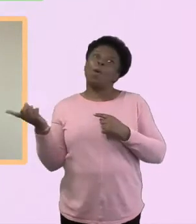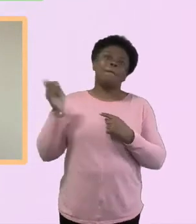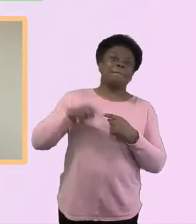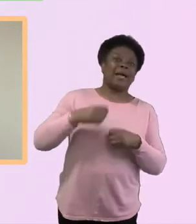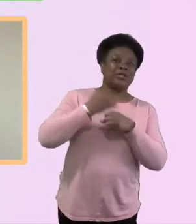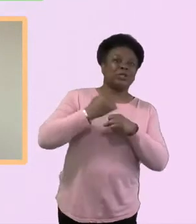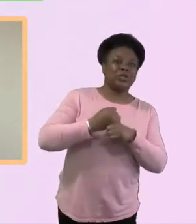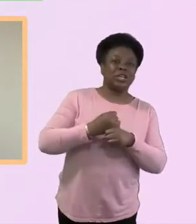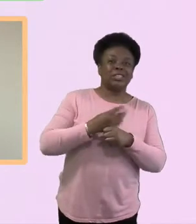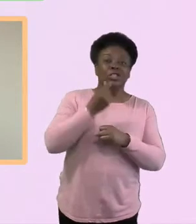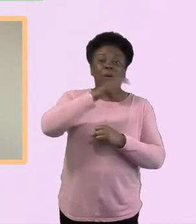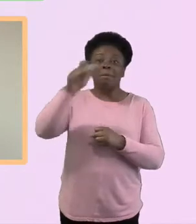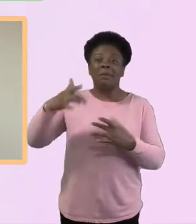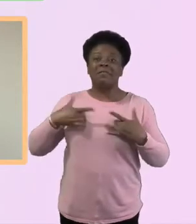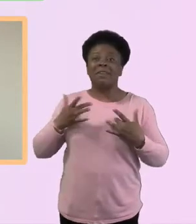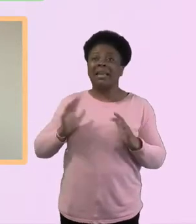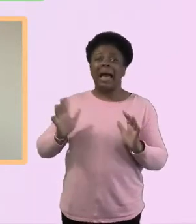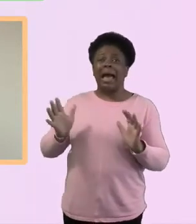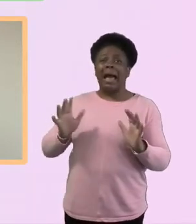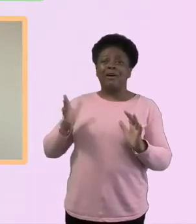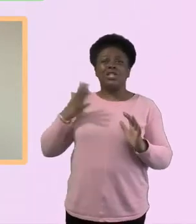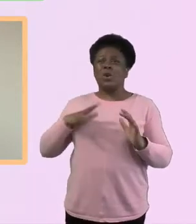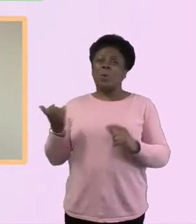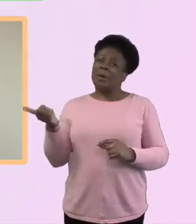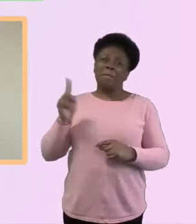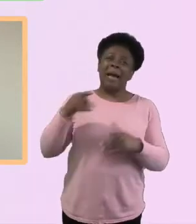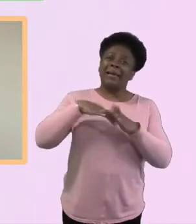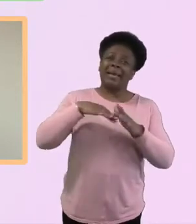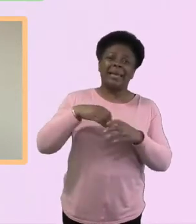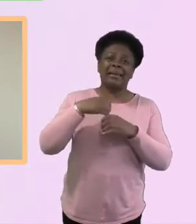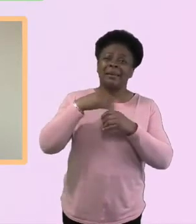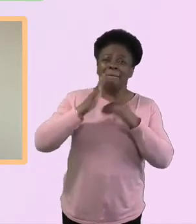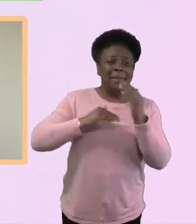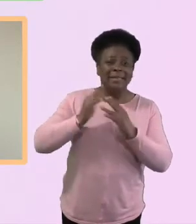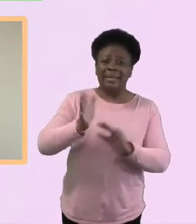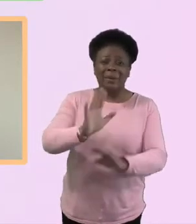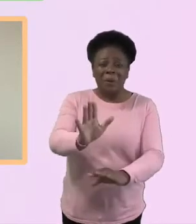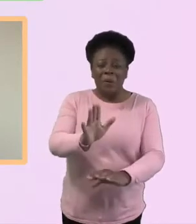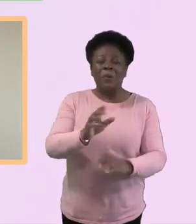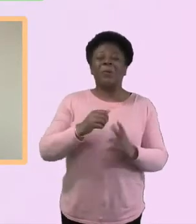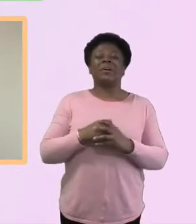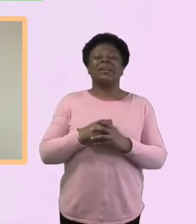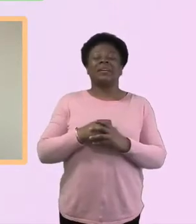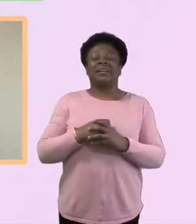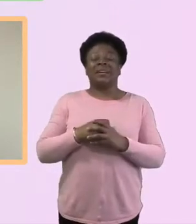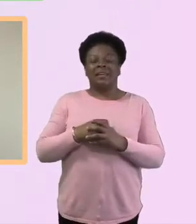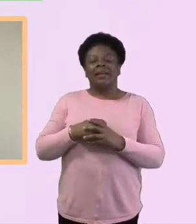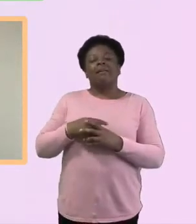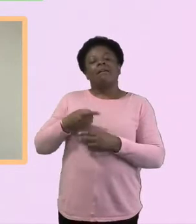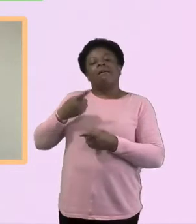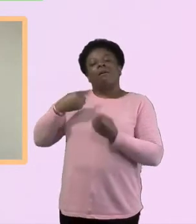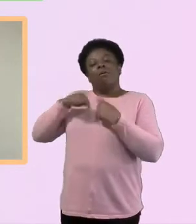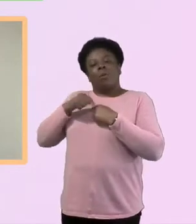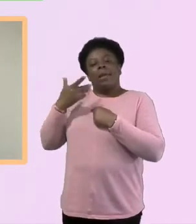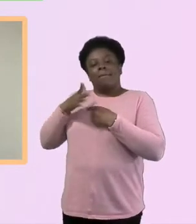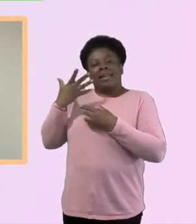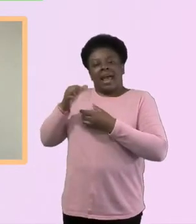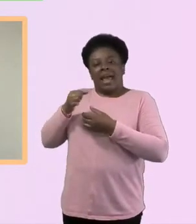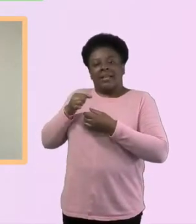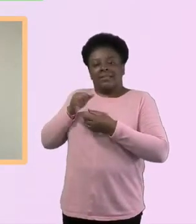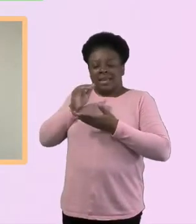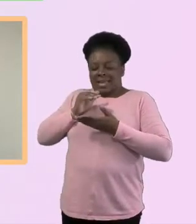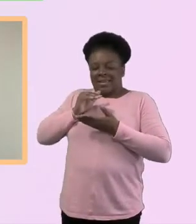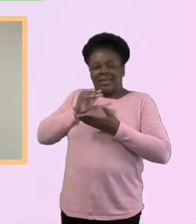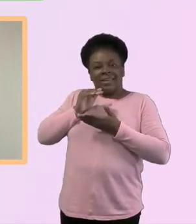the challenge to kind of say, look, we had some gifts. We had some gifts where we spoke to our neighbors, where we were forced to kind of those people in our